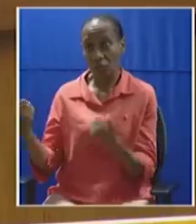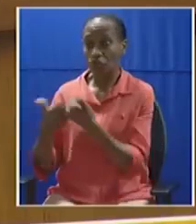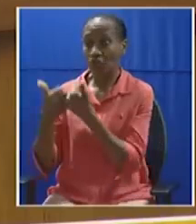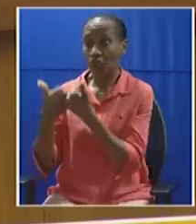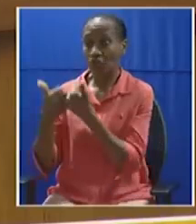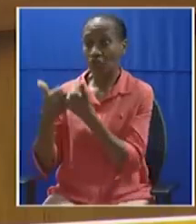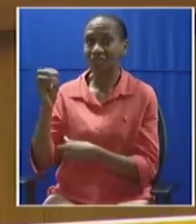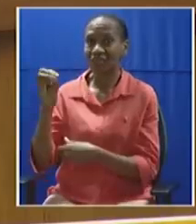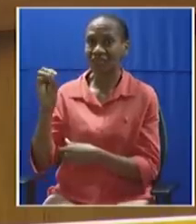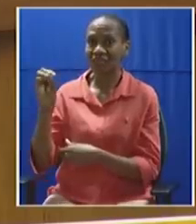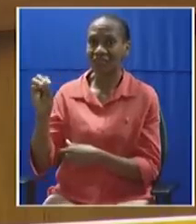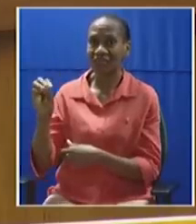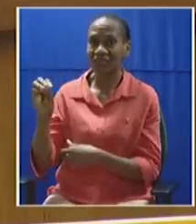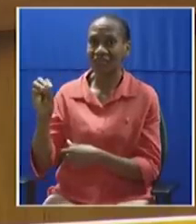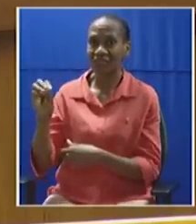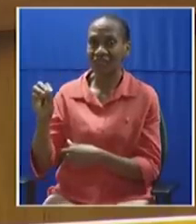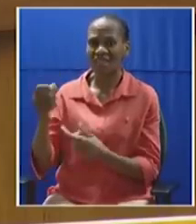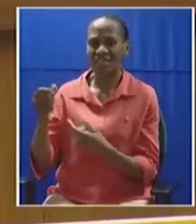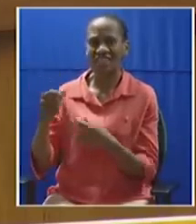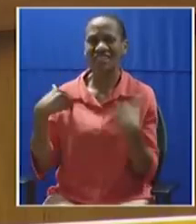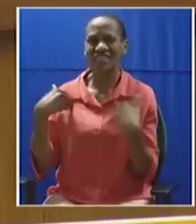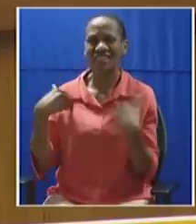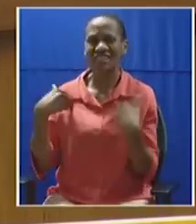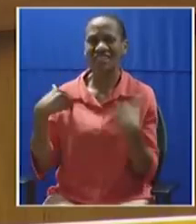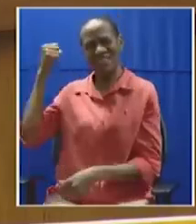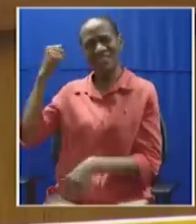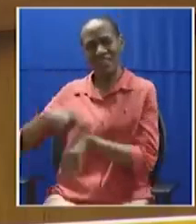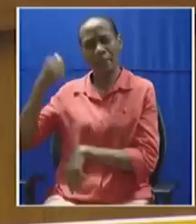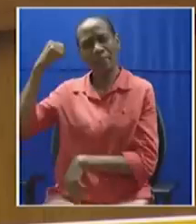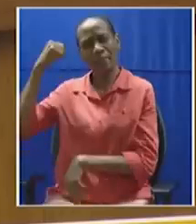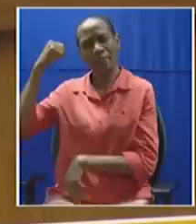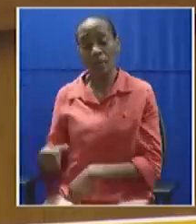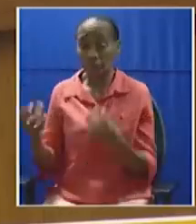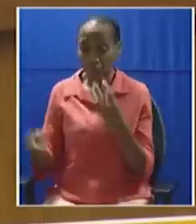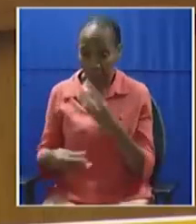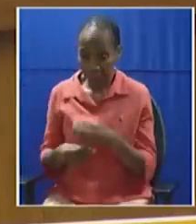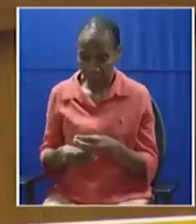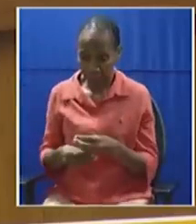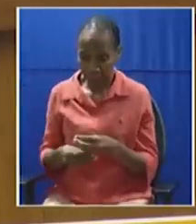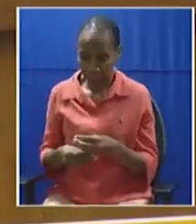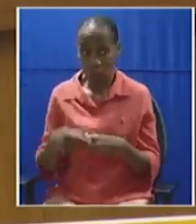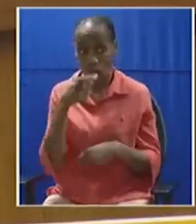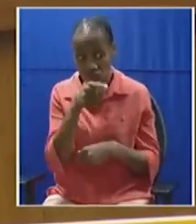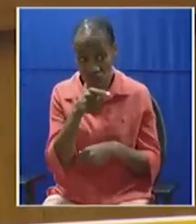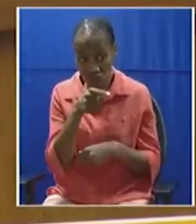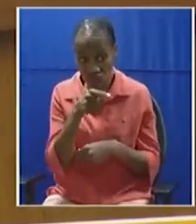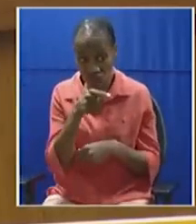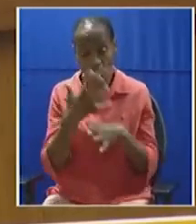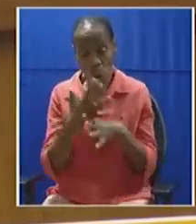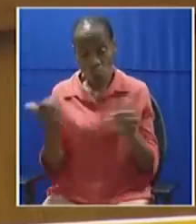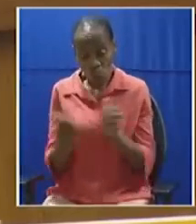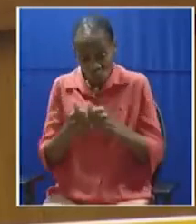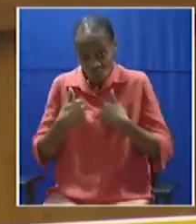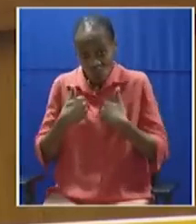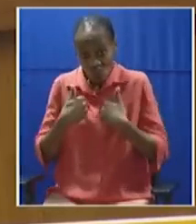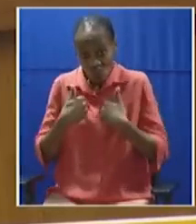had to respond to was that time. And you, with us in detention, when it was